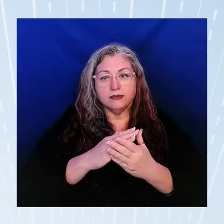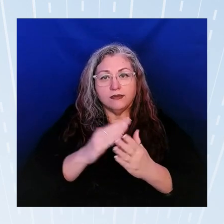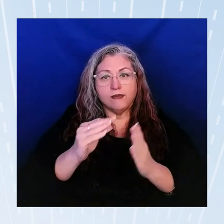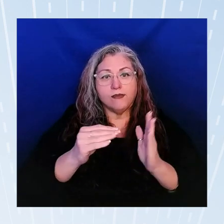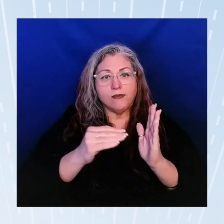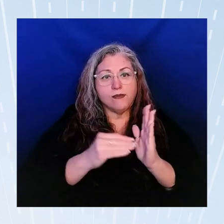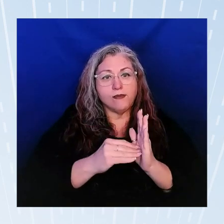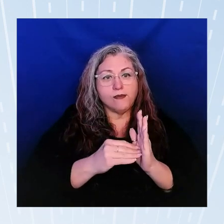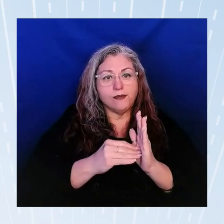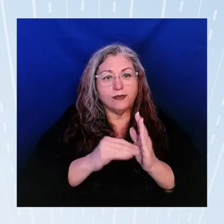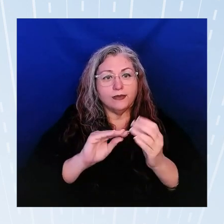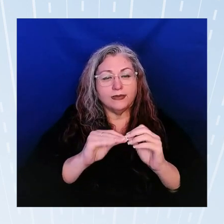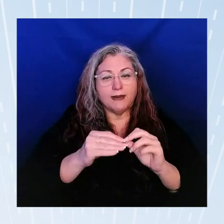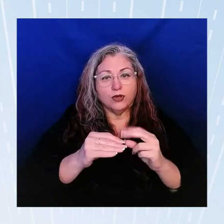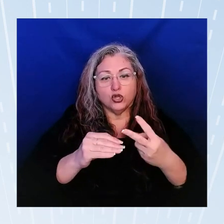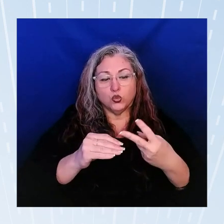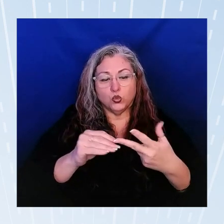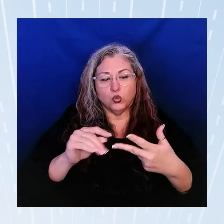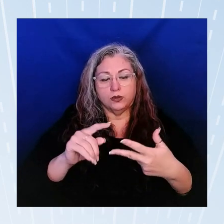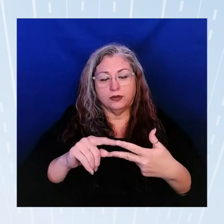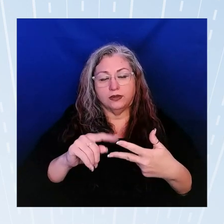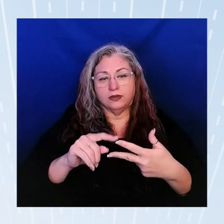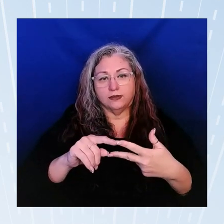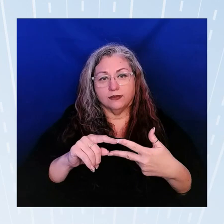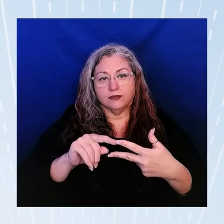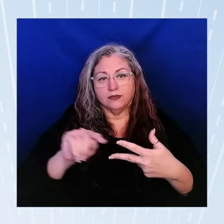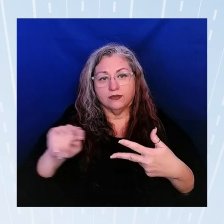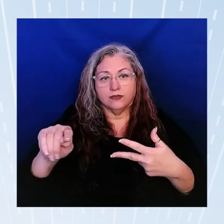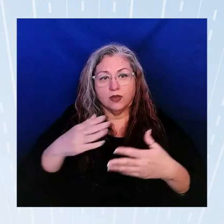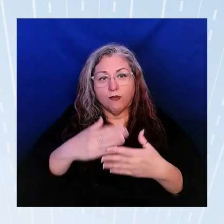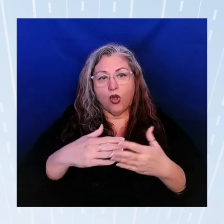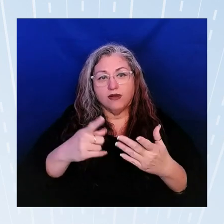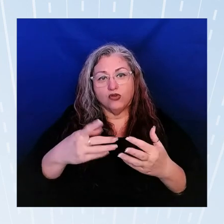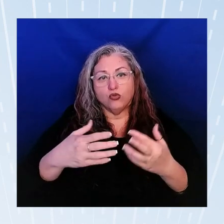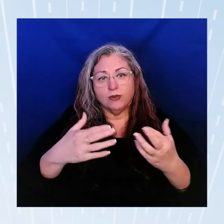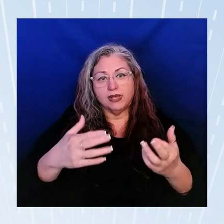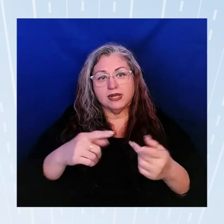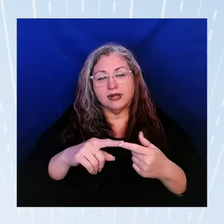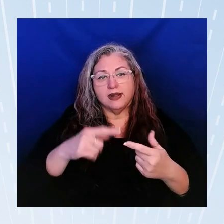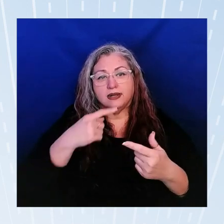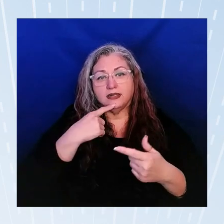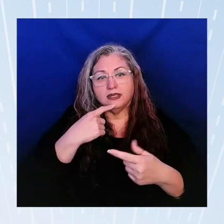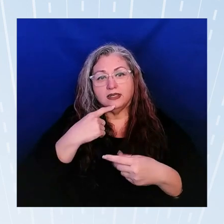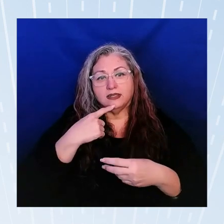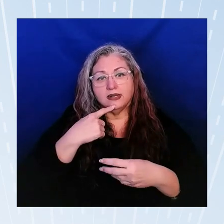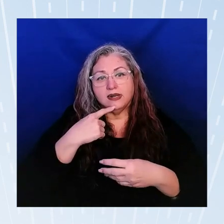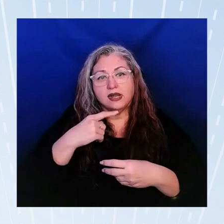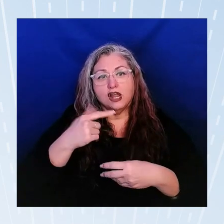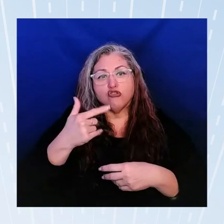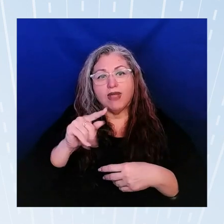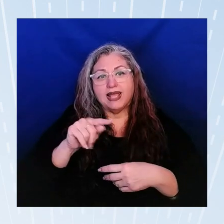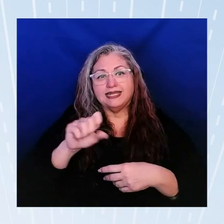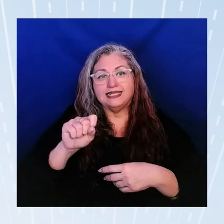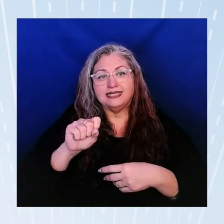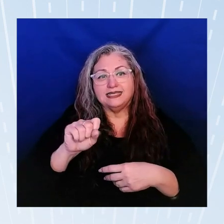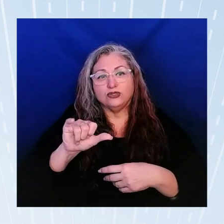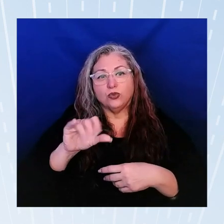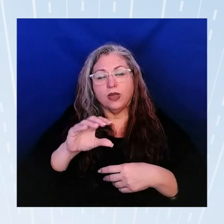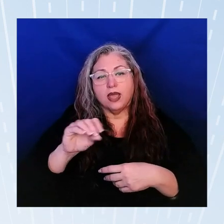number two part of the recommendation that says grantees to an